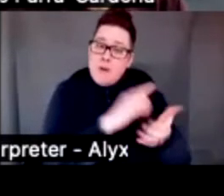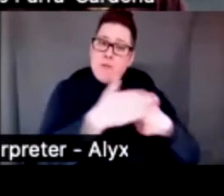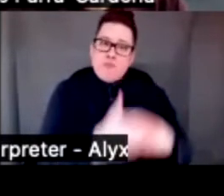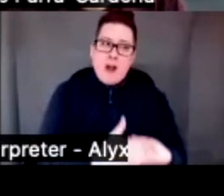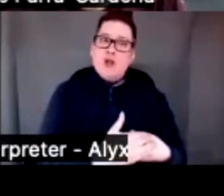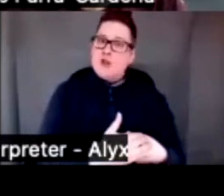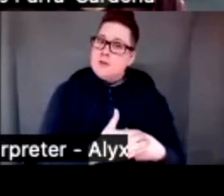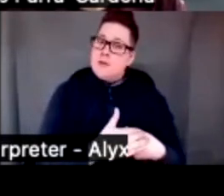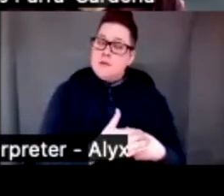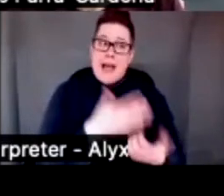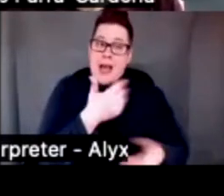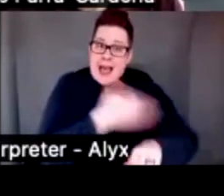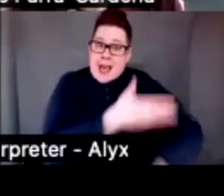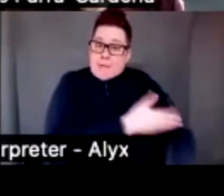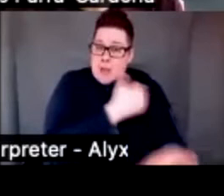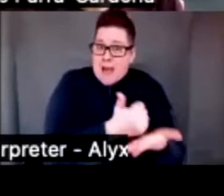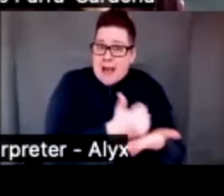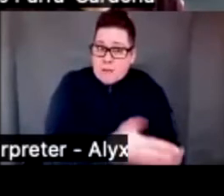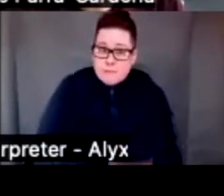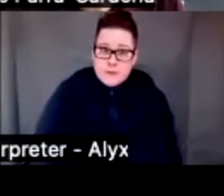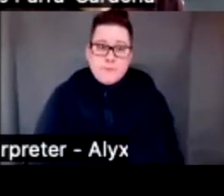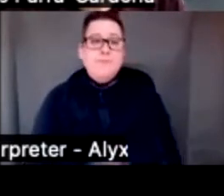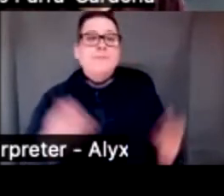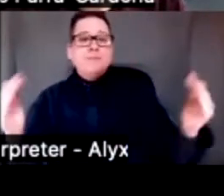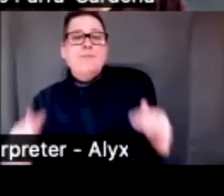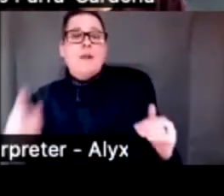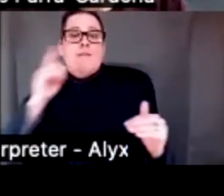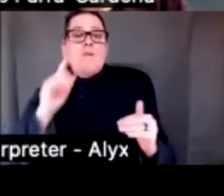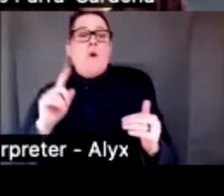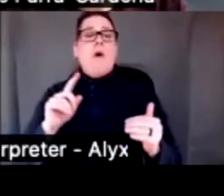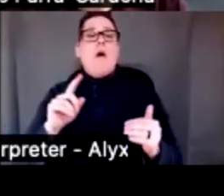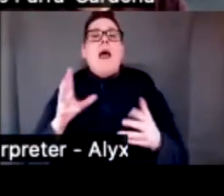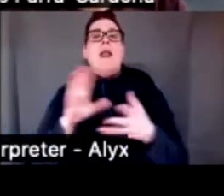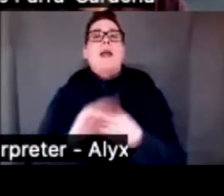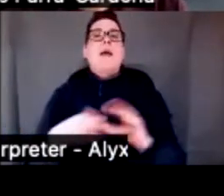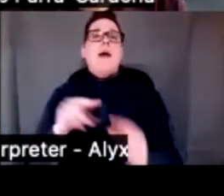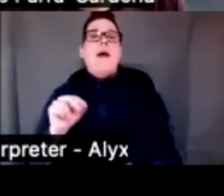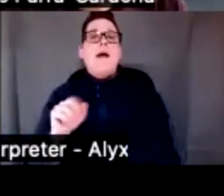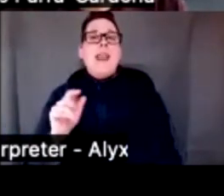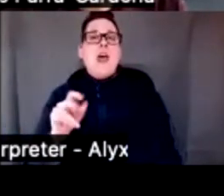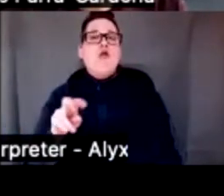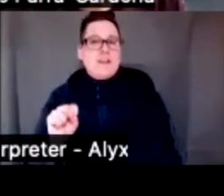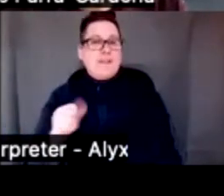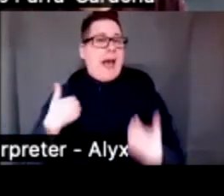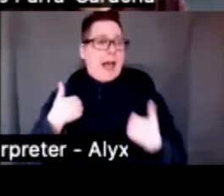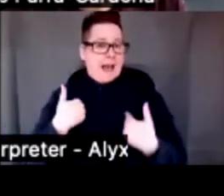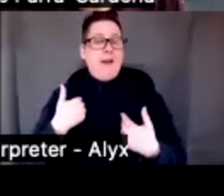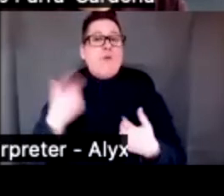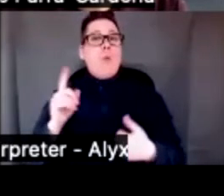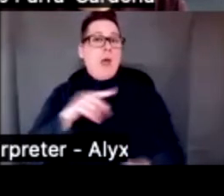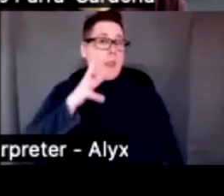So in terms of the qualitative narratives, we have narratives in which parents who have not been